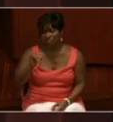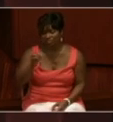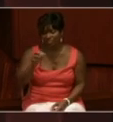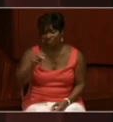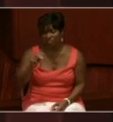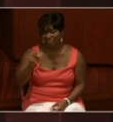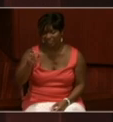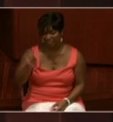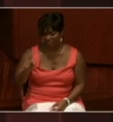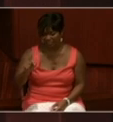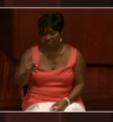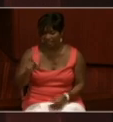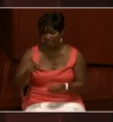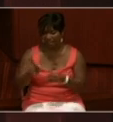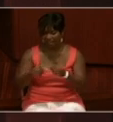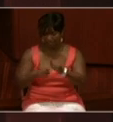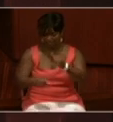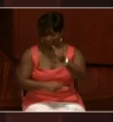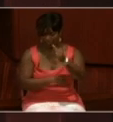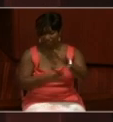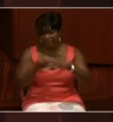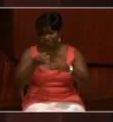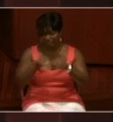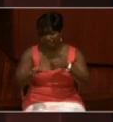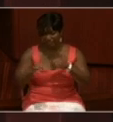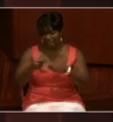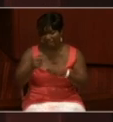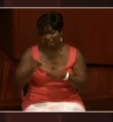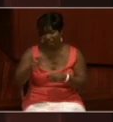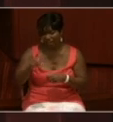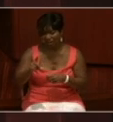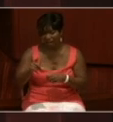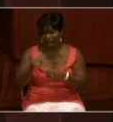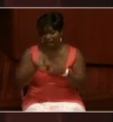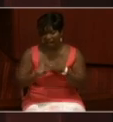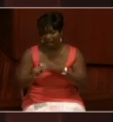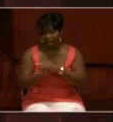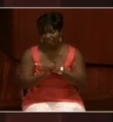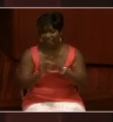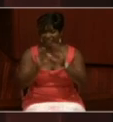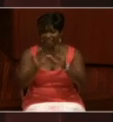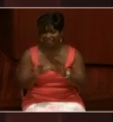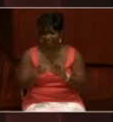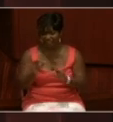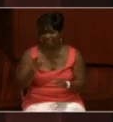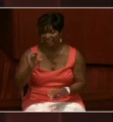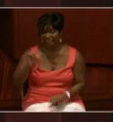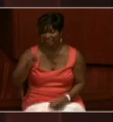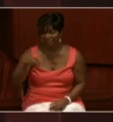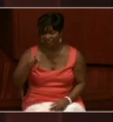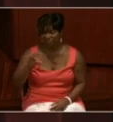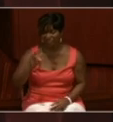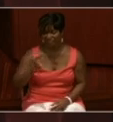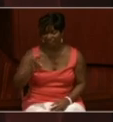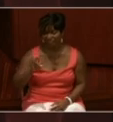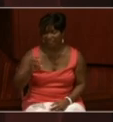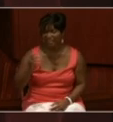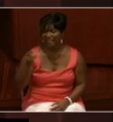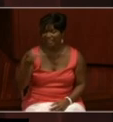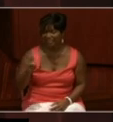Anchored to a flow near Herald Island. Sunday, September 7th, 1879. 8 p.m.